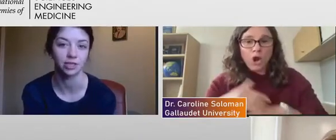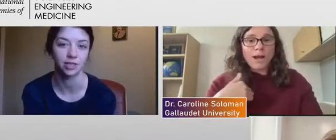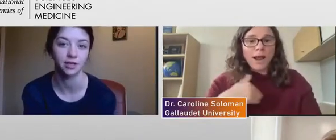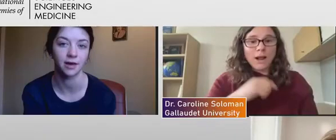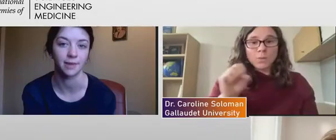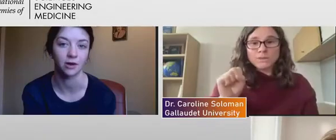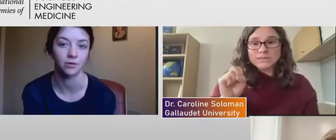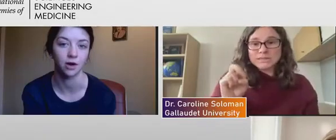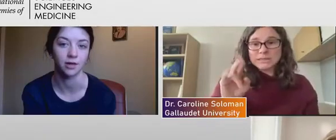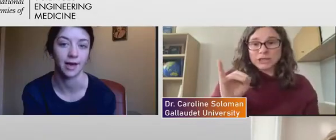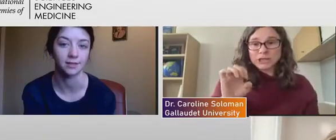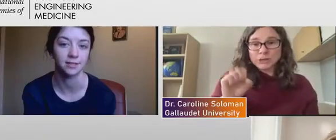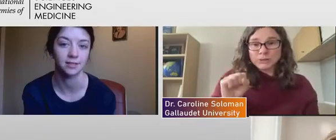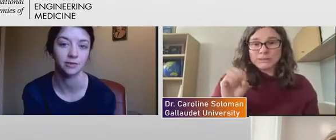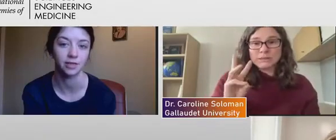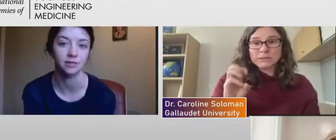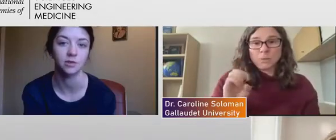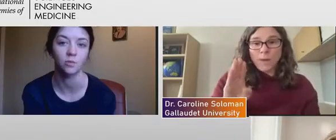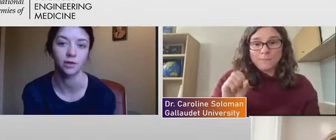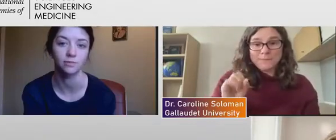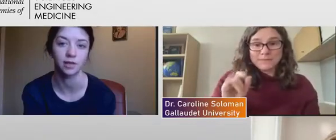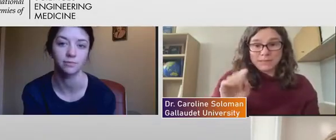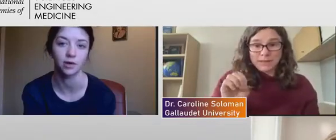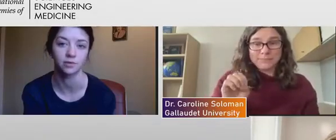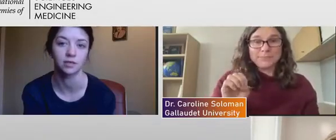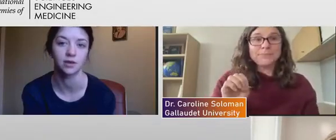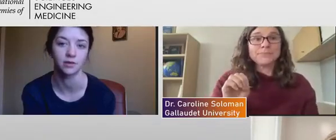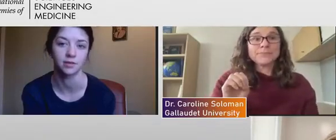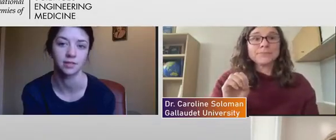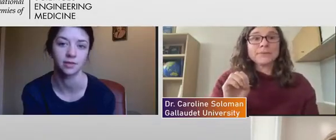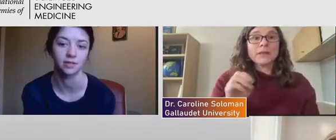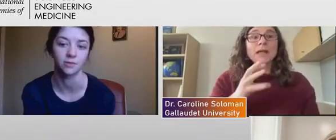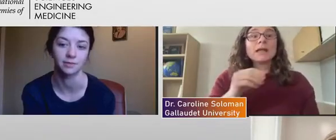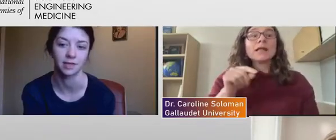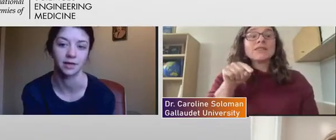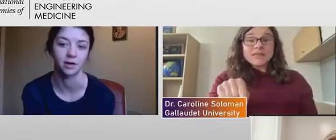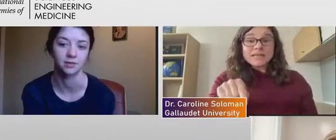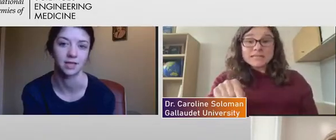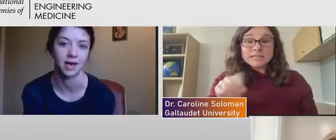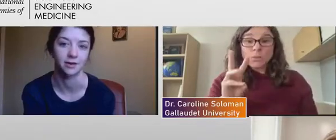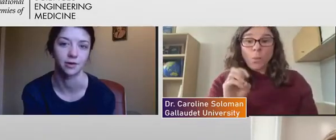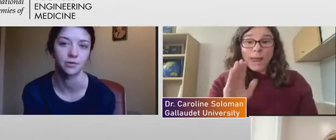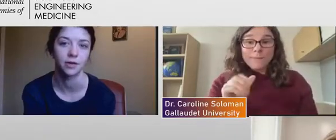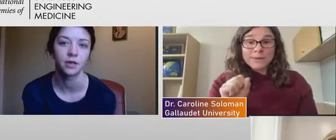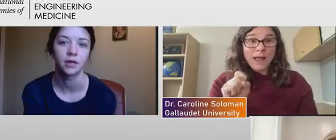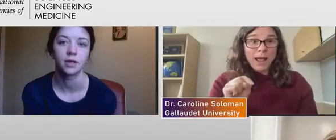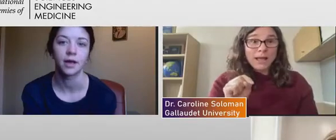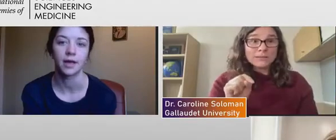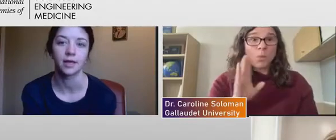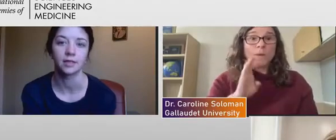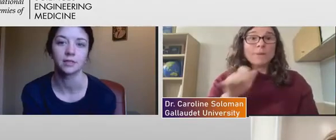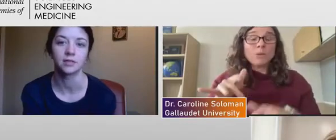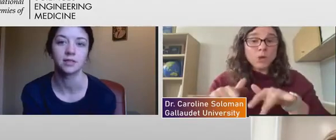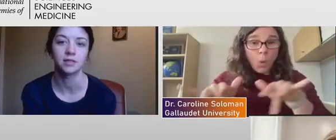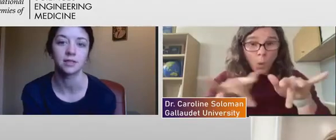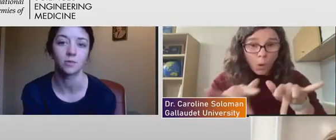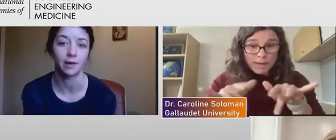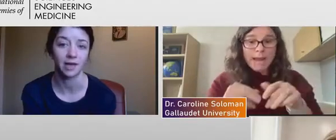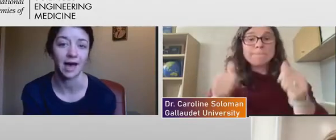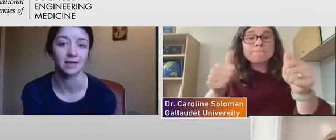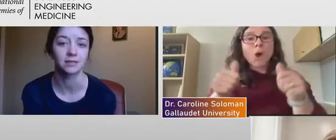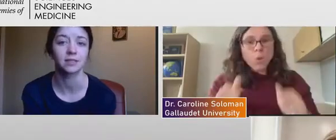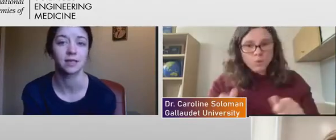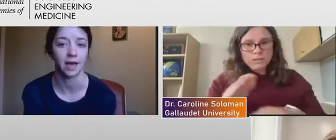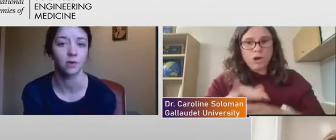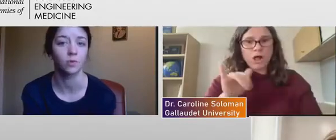information about our next series will be posted on the series website on Slido. And this